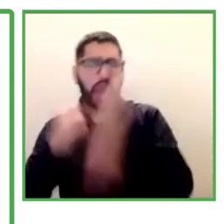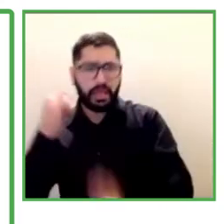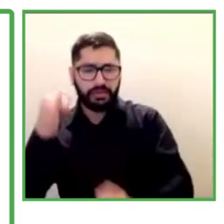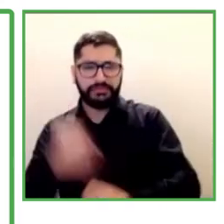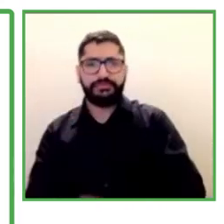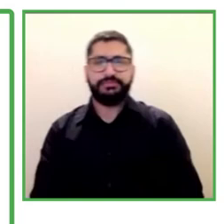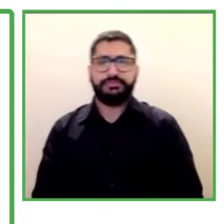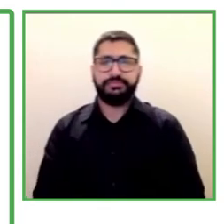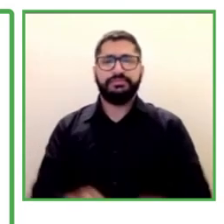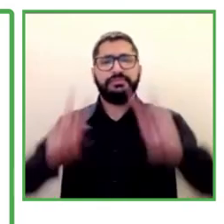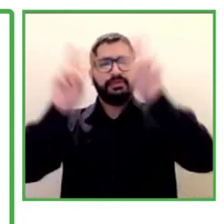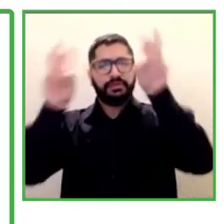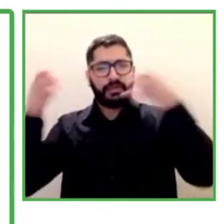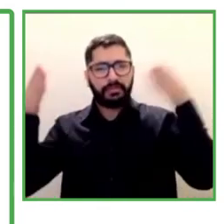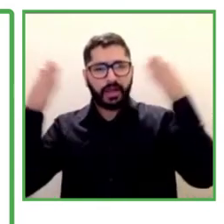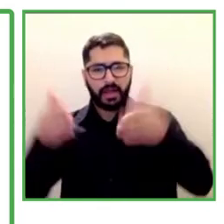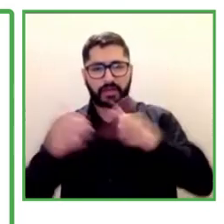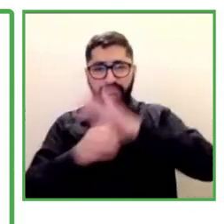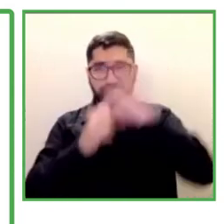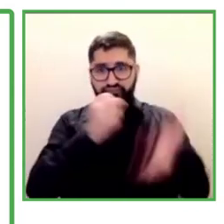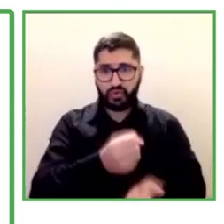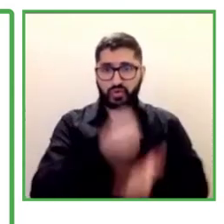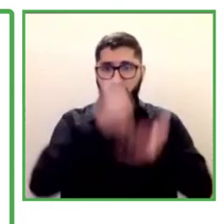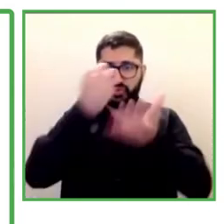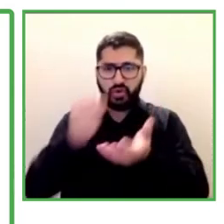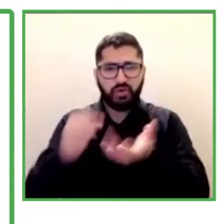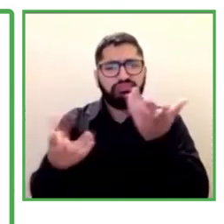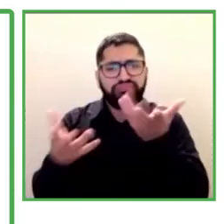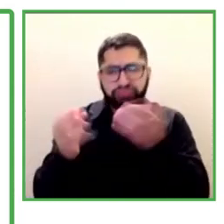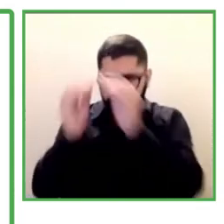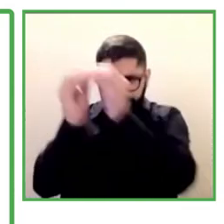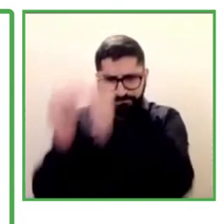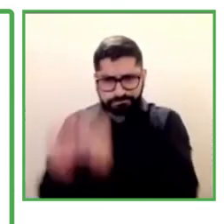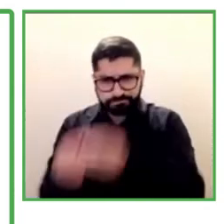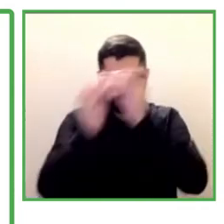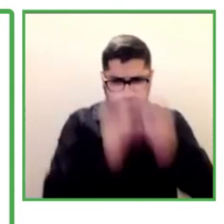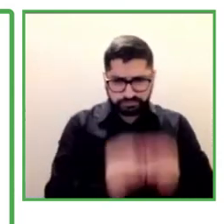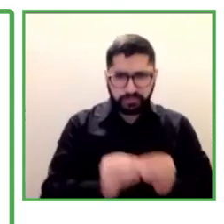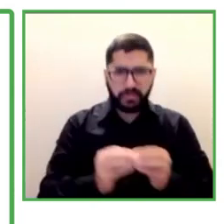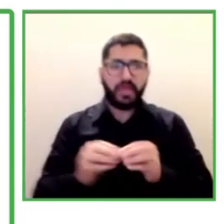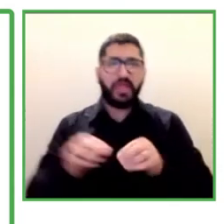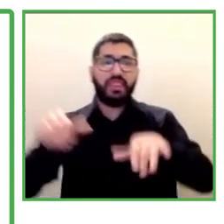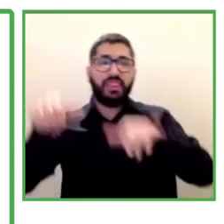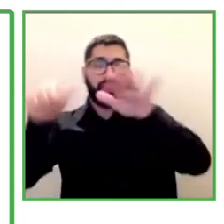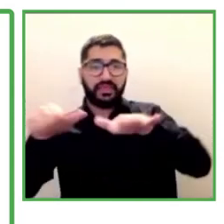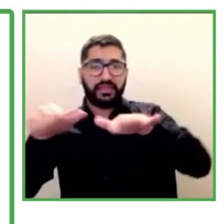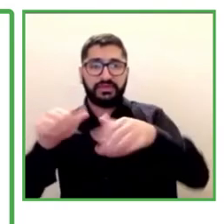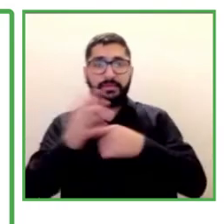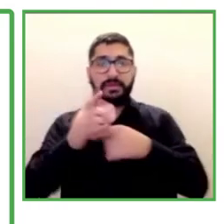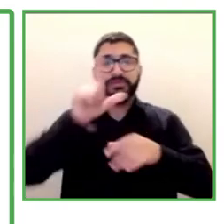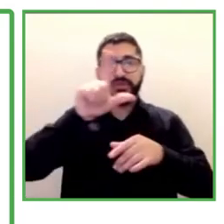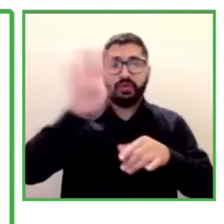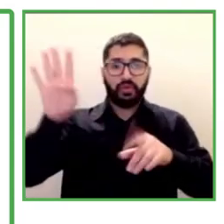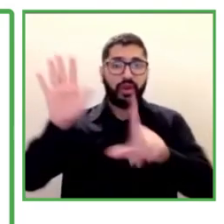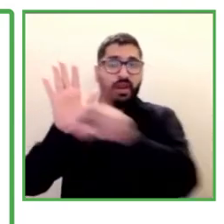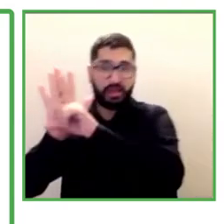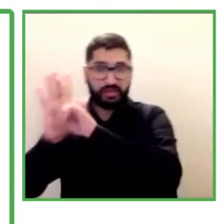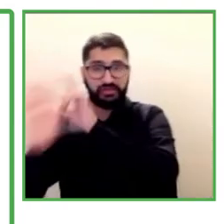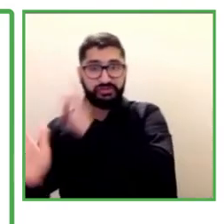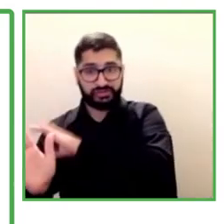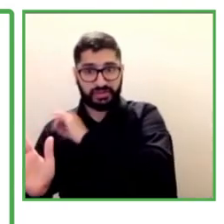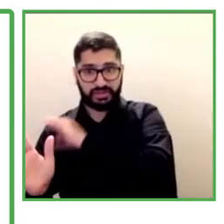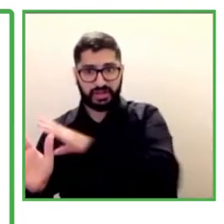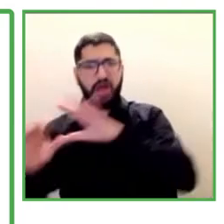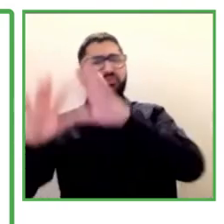About financing, this is done through the law 16,744. The